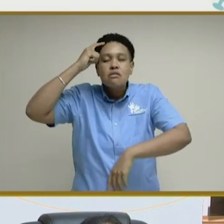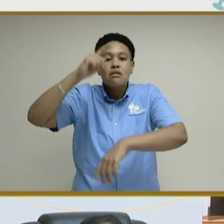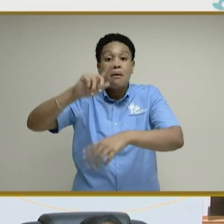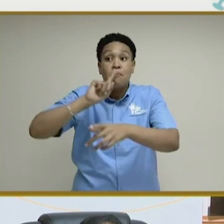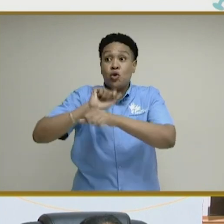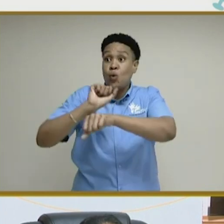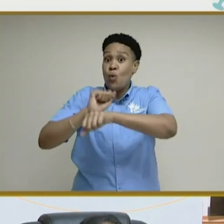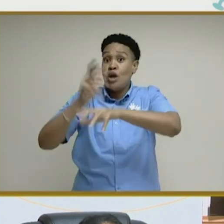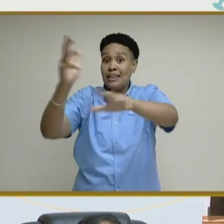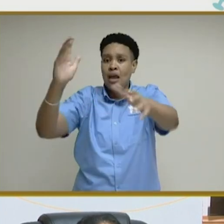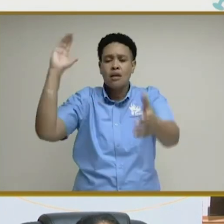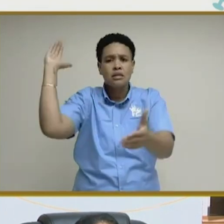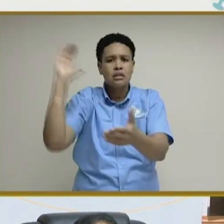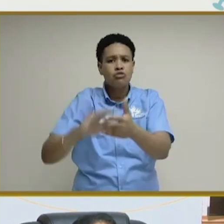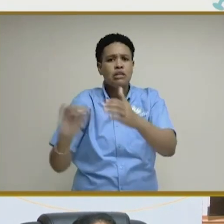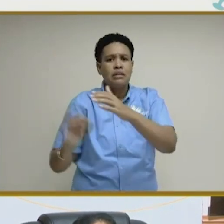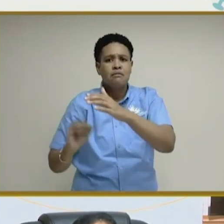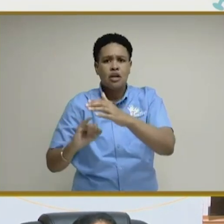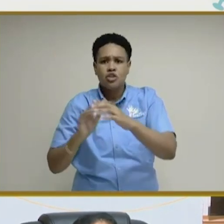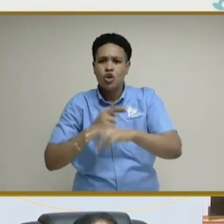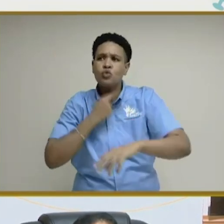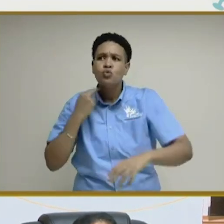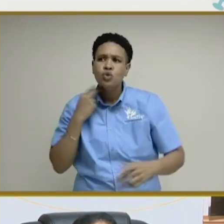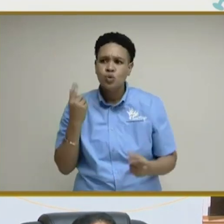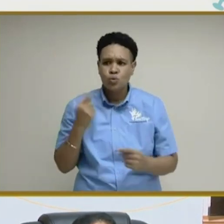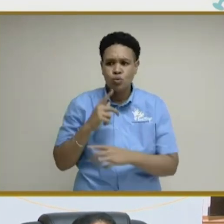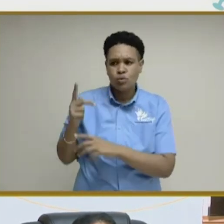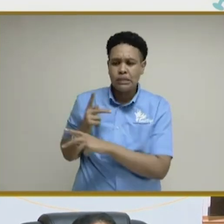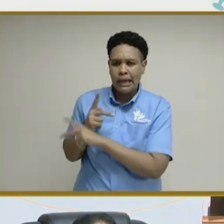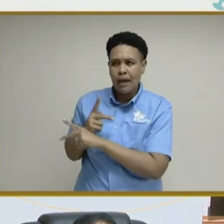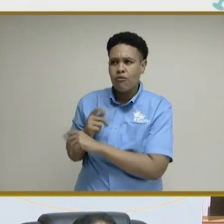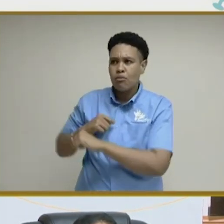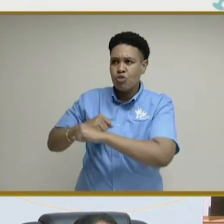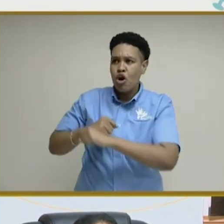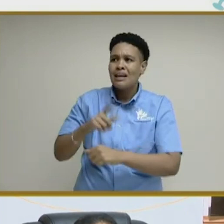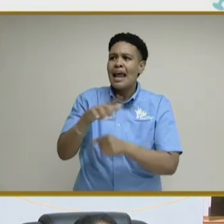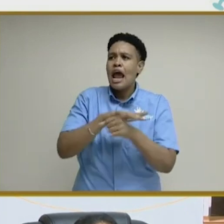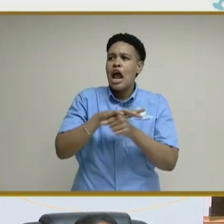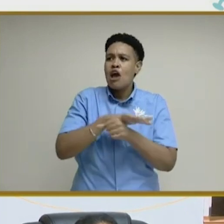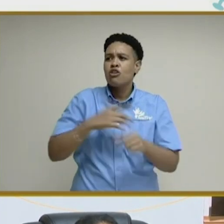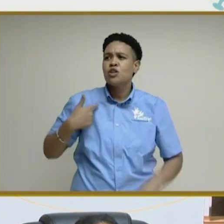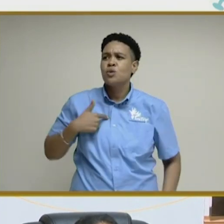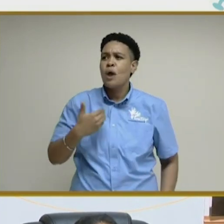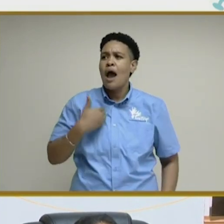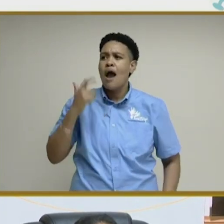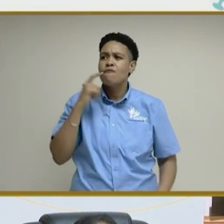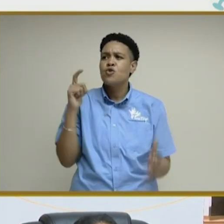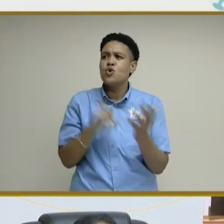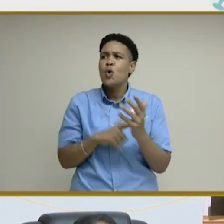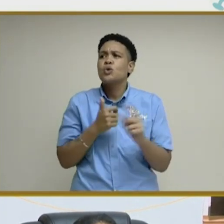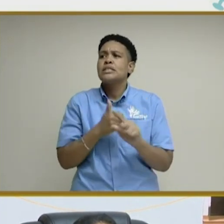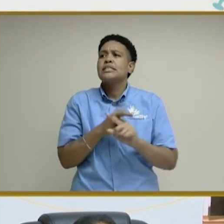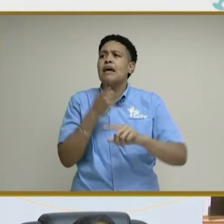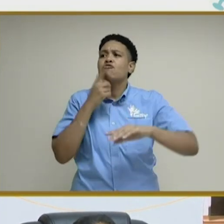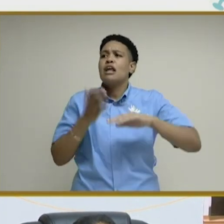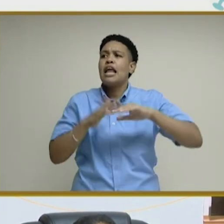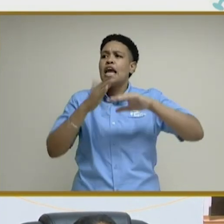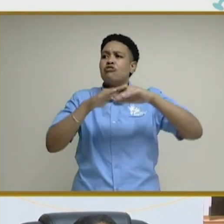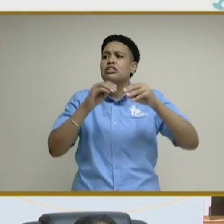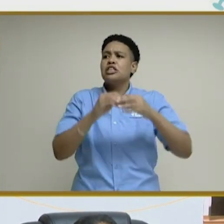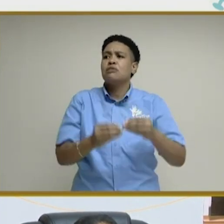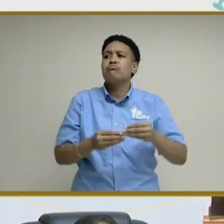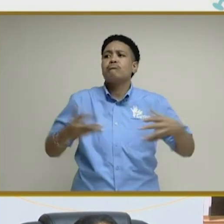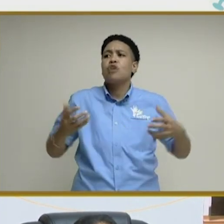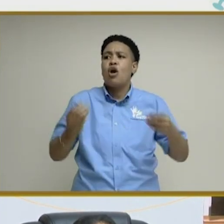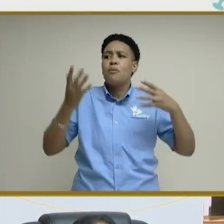risk of infection. These are the areas that we have noticed that there is an increase in the